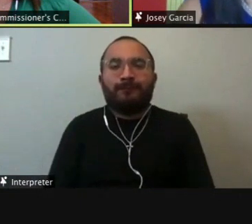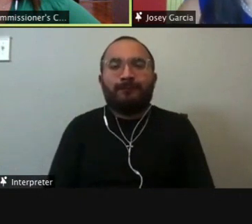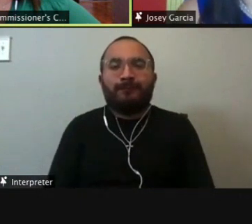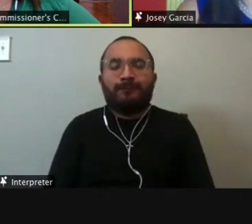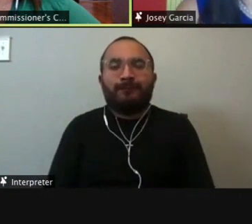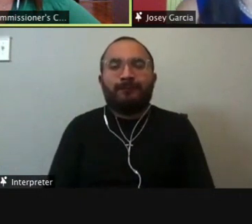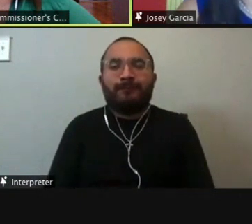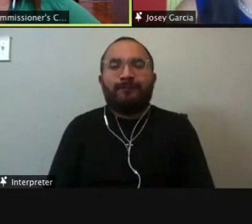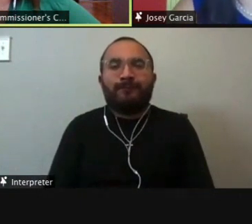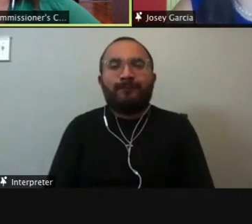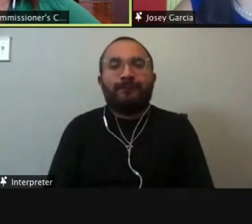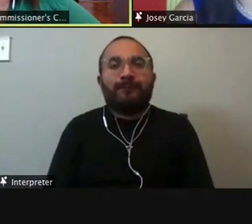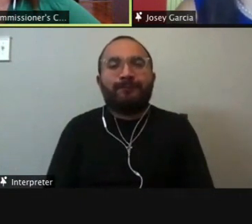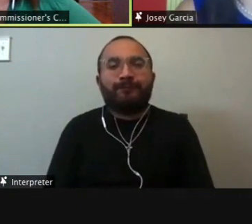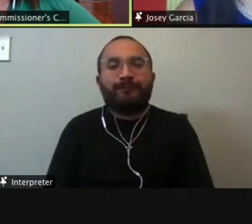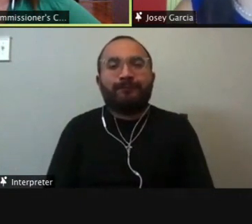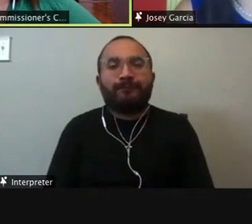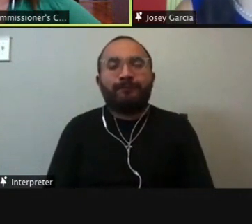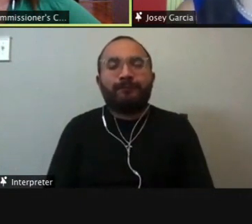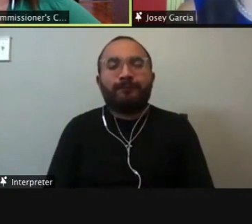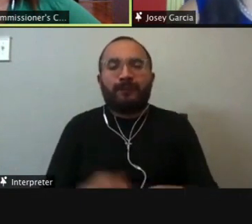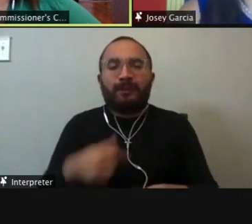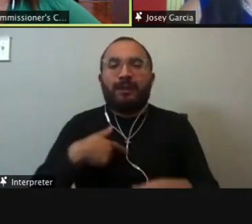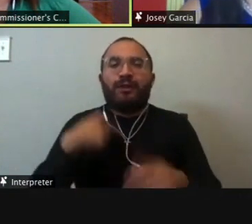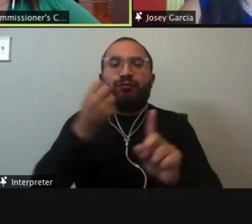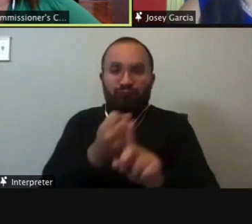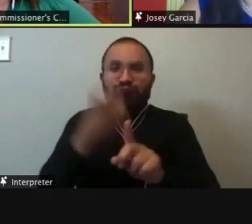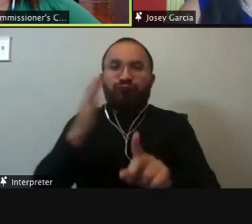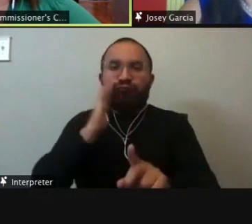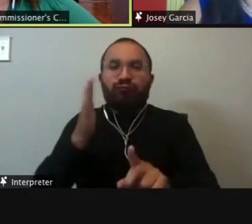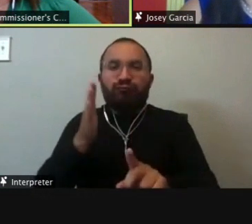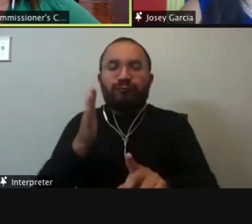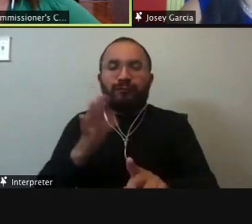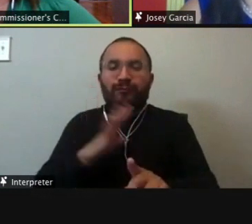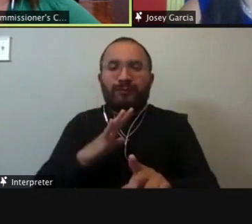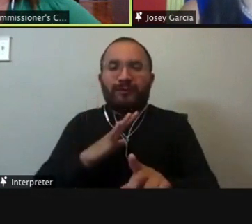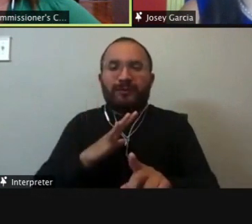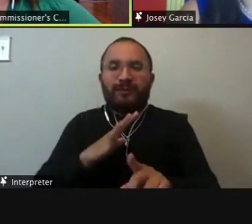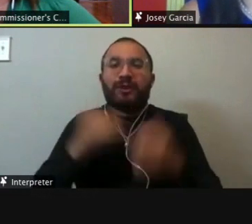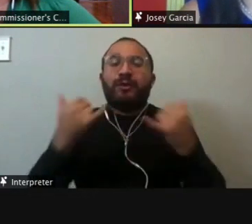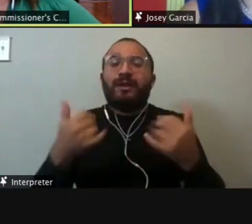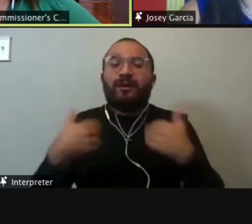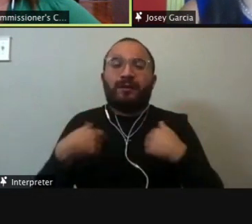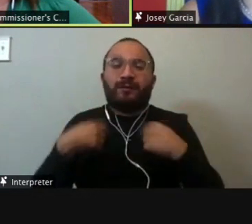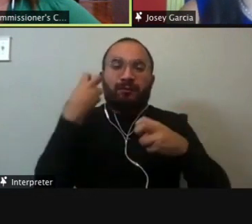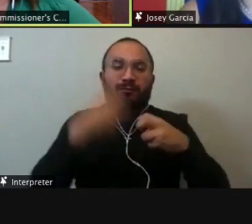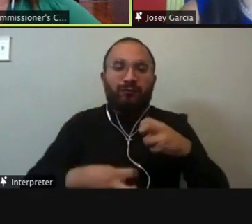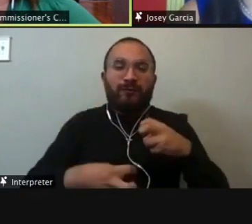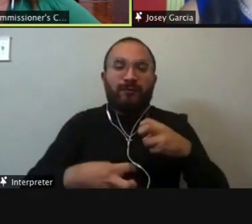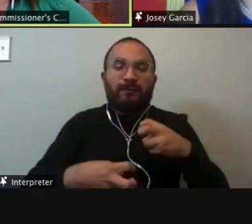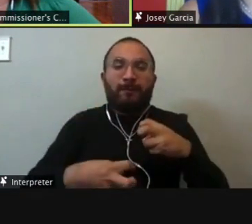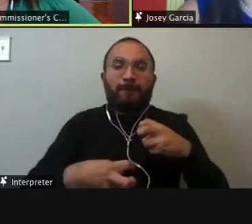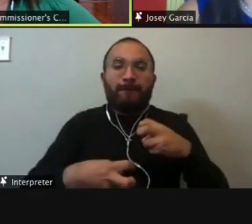I'm not sure. I would like to expand on that. That would be fine. Um, right now, what we're having a problem with, within our,